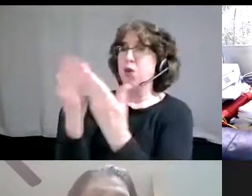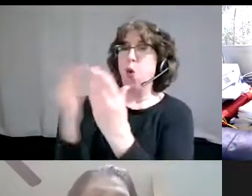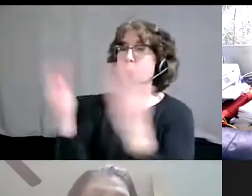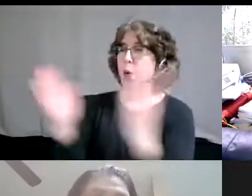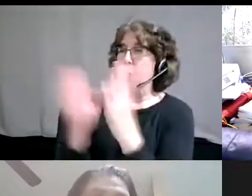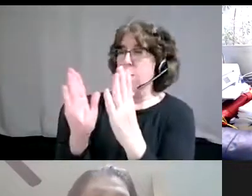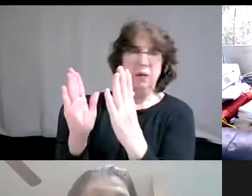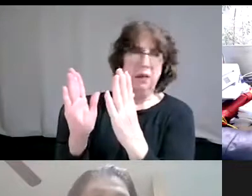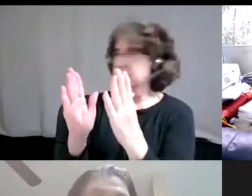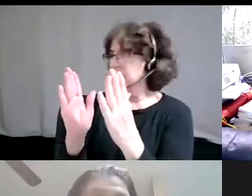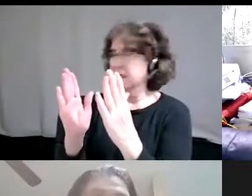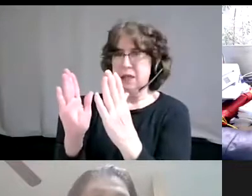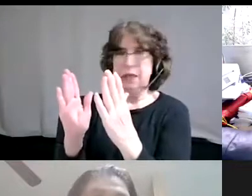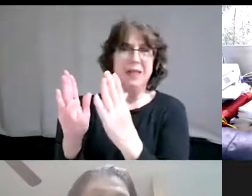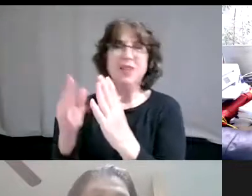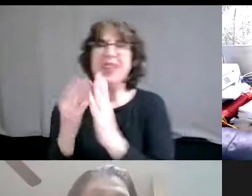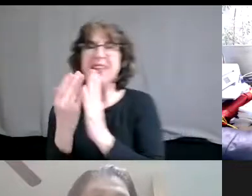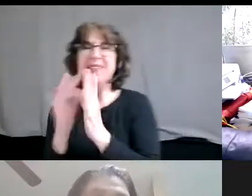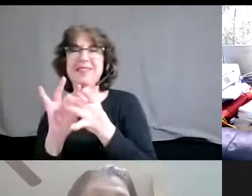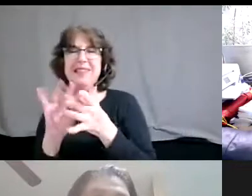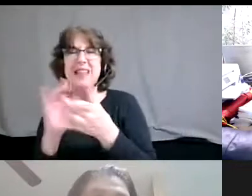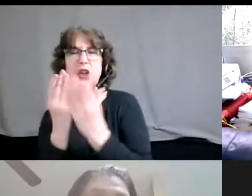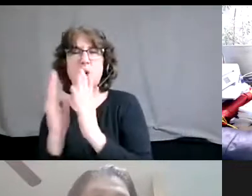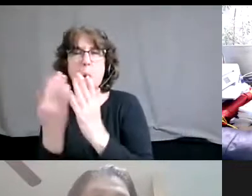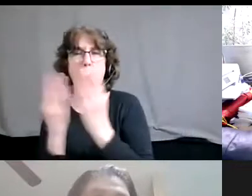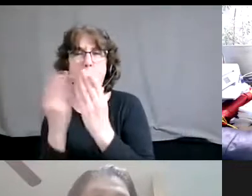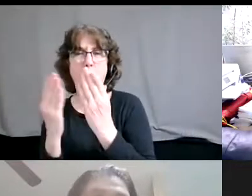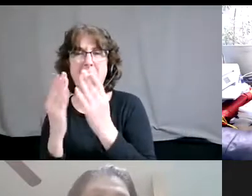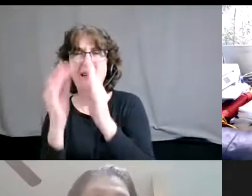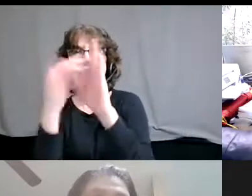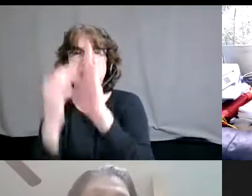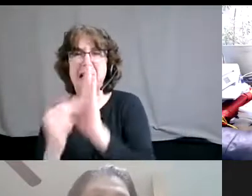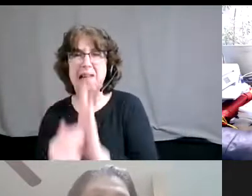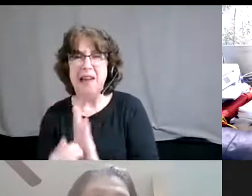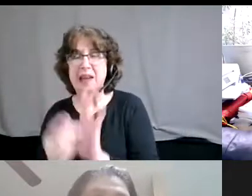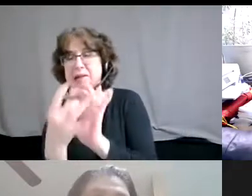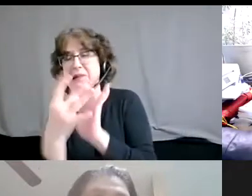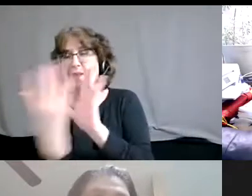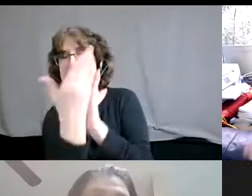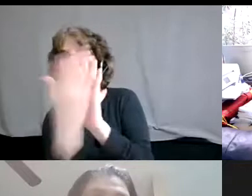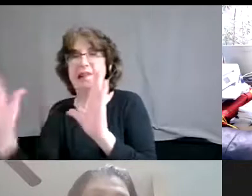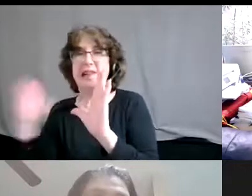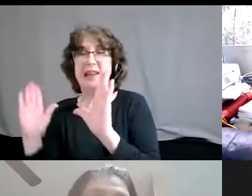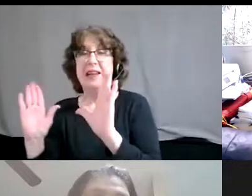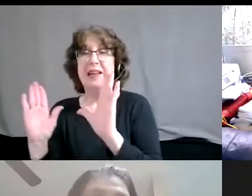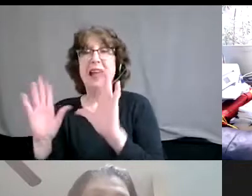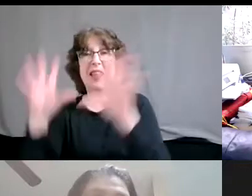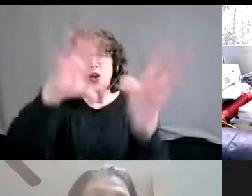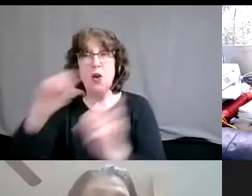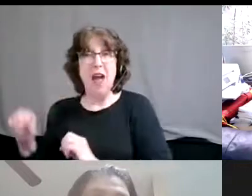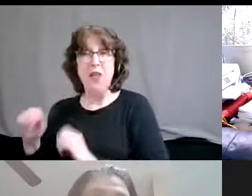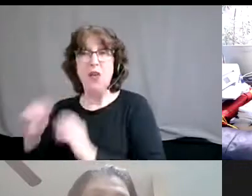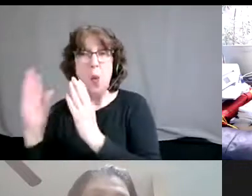elephant can get in, which is sort of like accommodations, right? But they didn't really address the fact that this entire building, despite that one